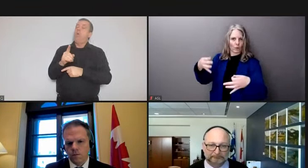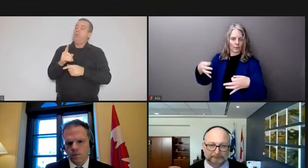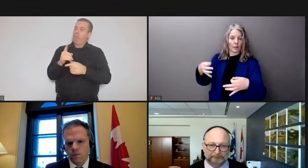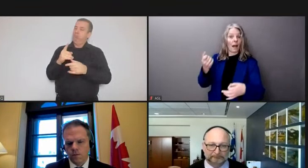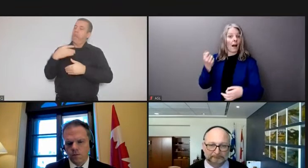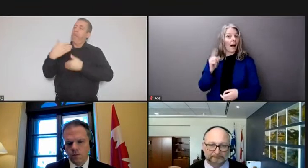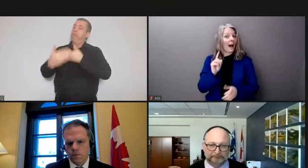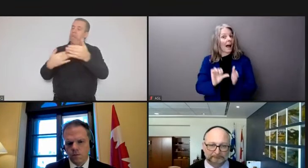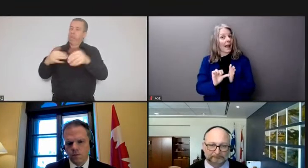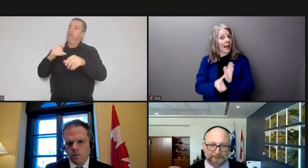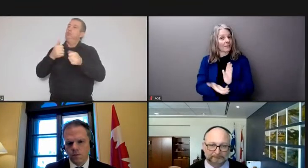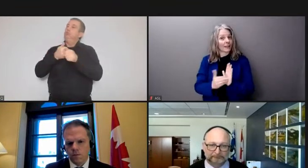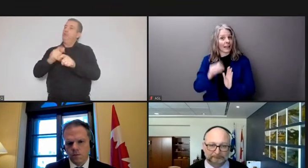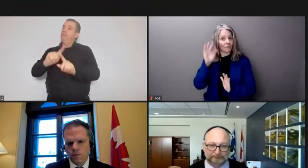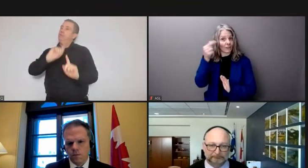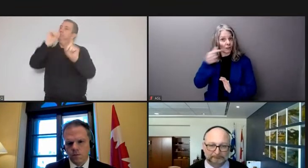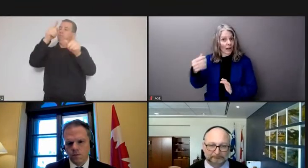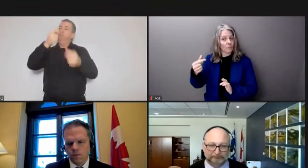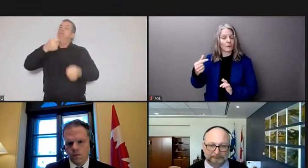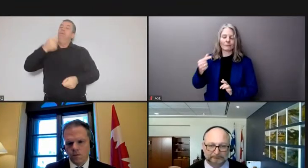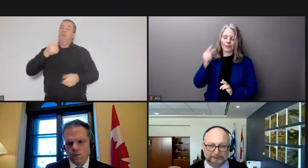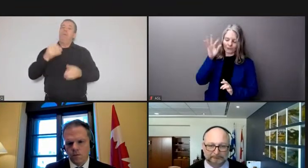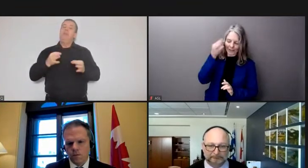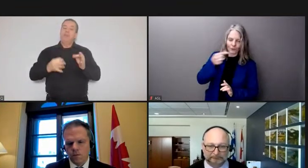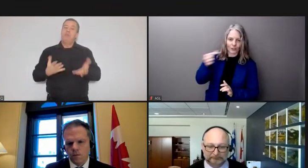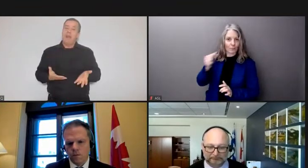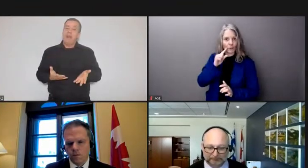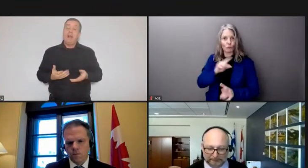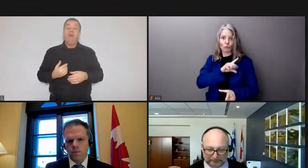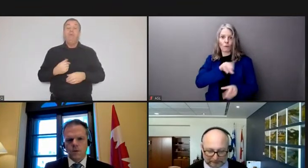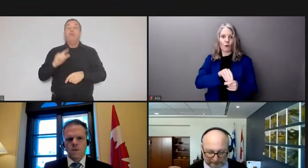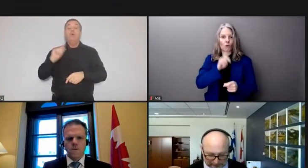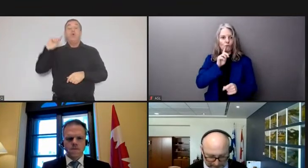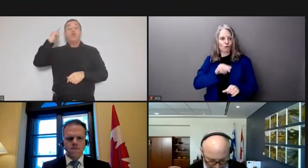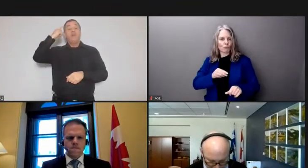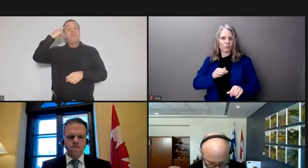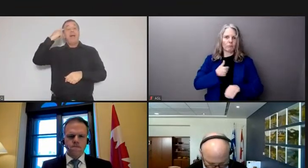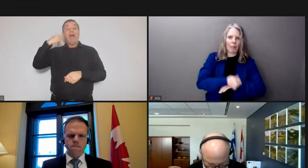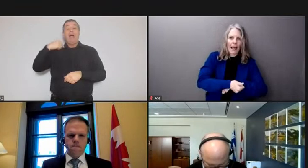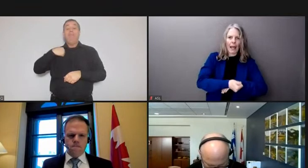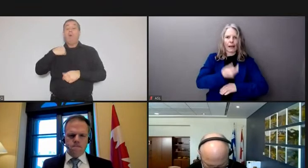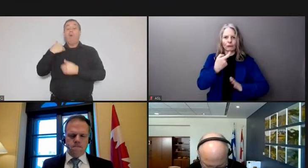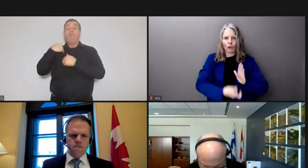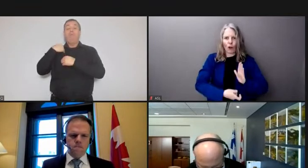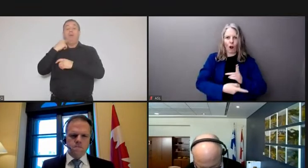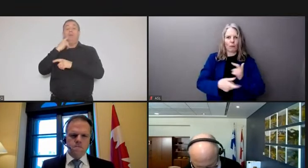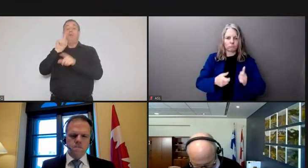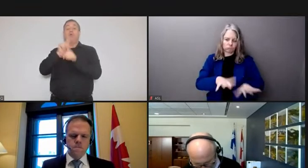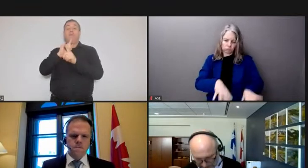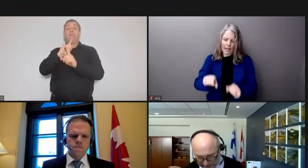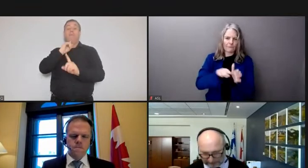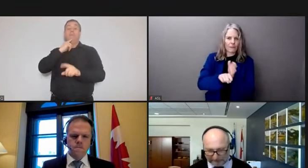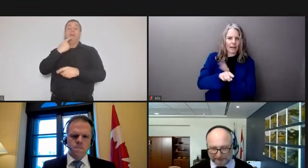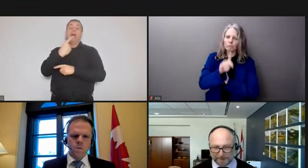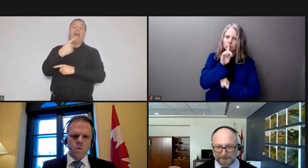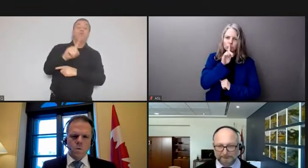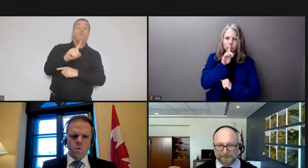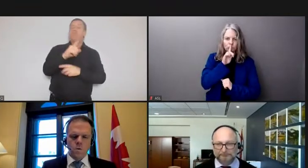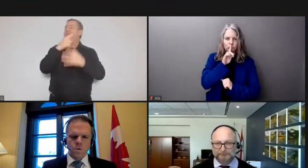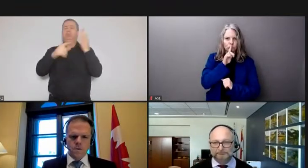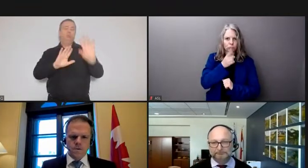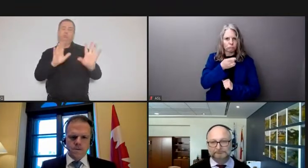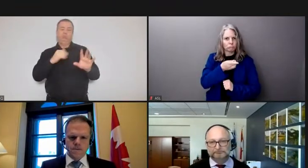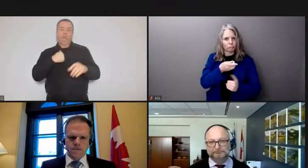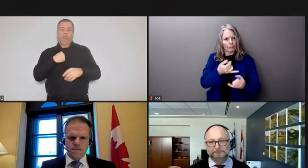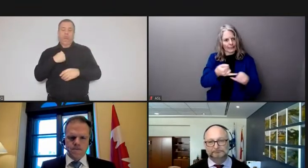to be laying those charges to you know to be investigating them to be accumulating